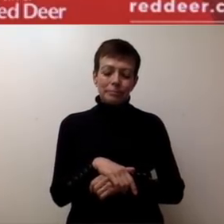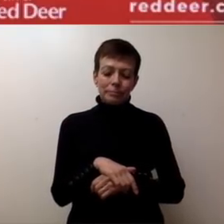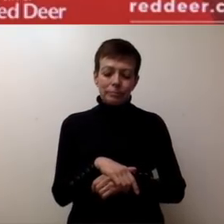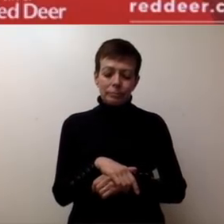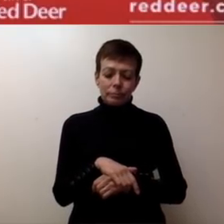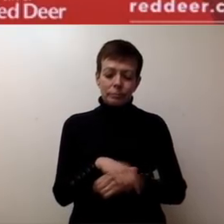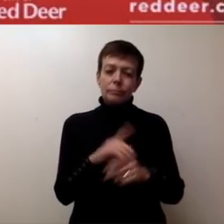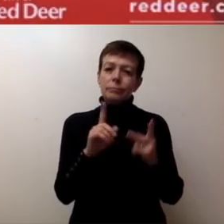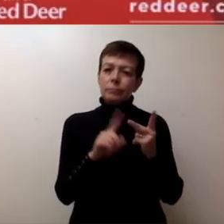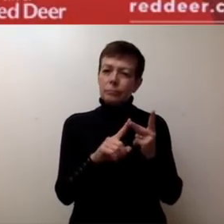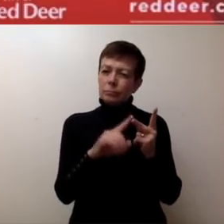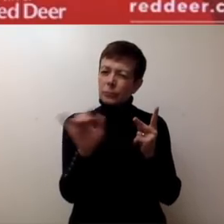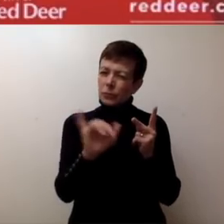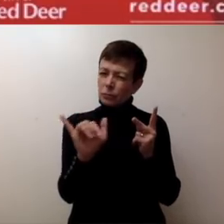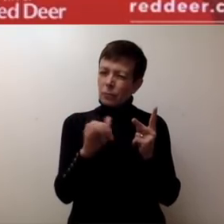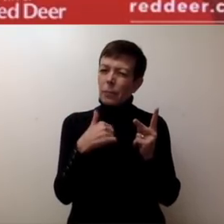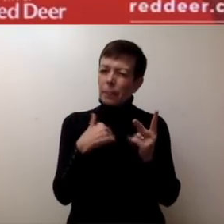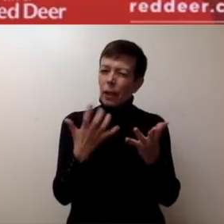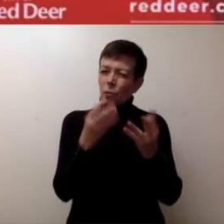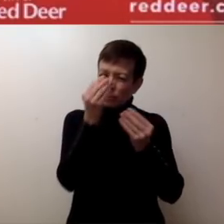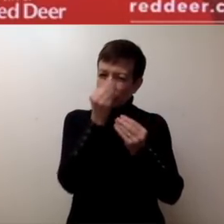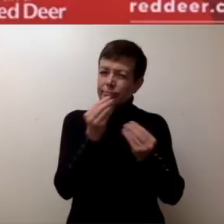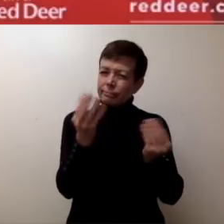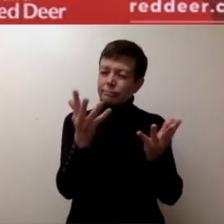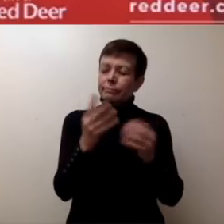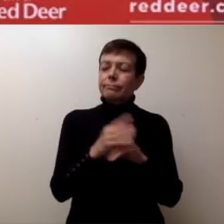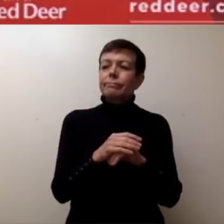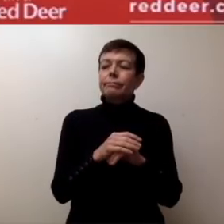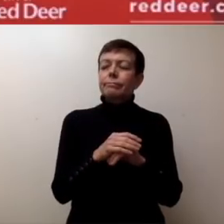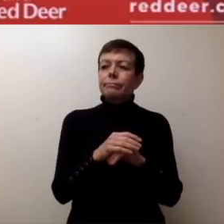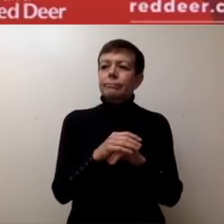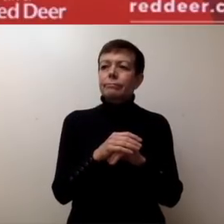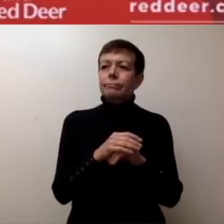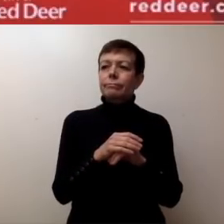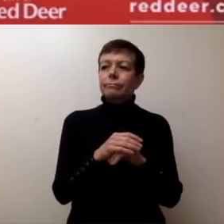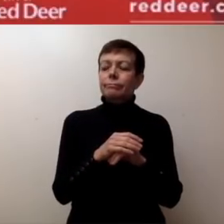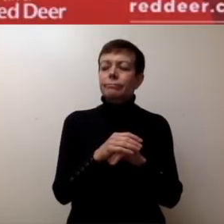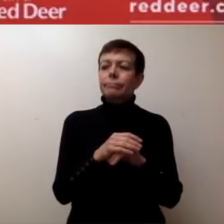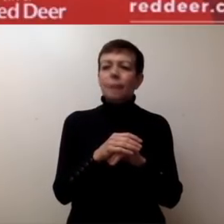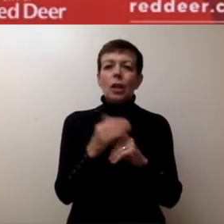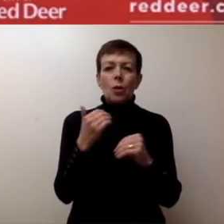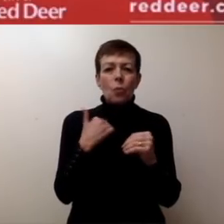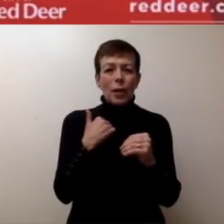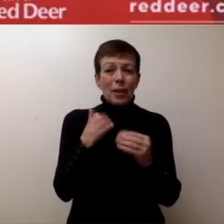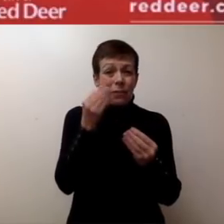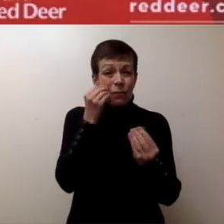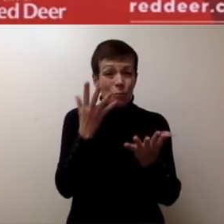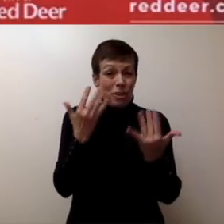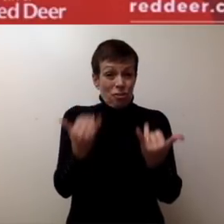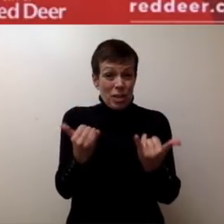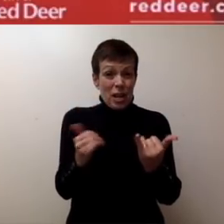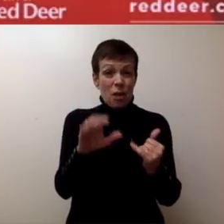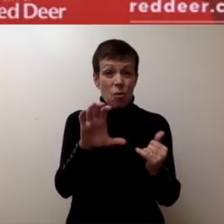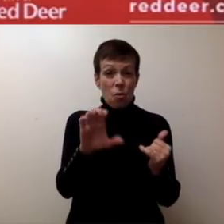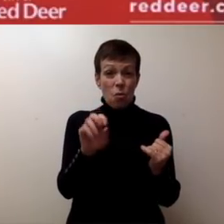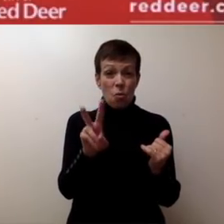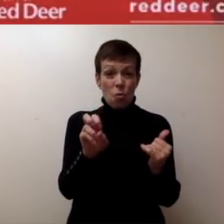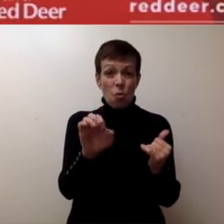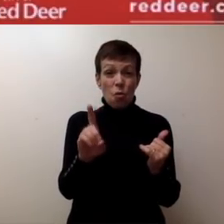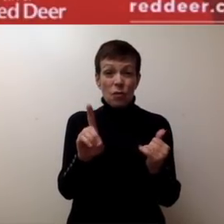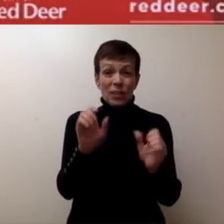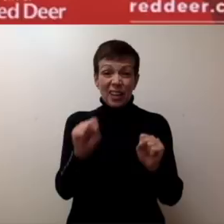I also want to share with you that with the information that the virus can be transmitted from playground